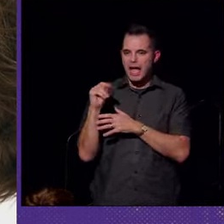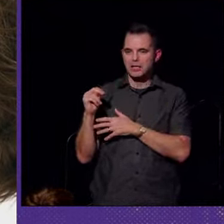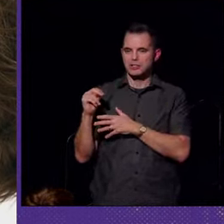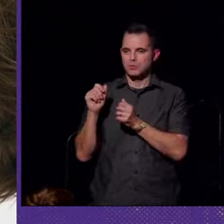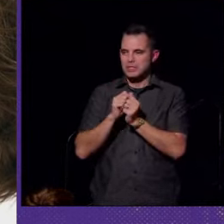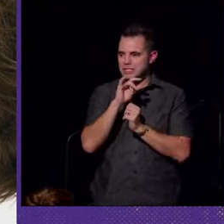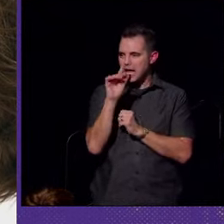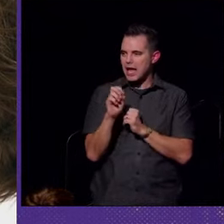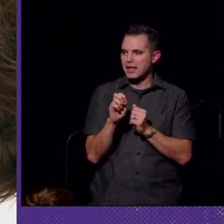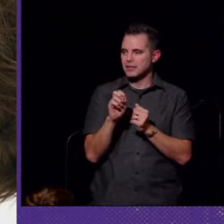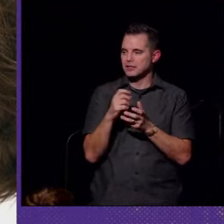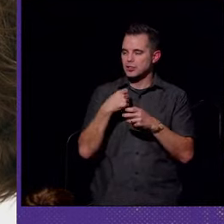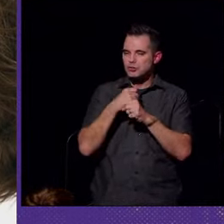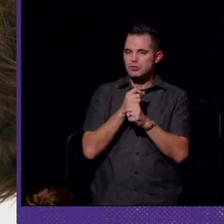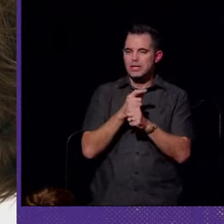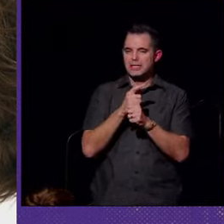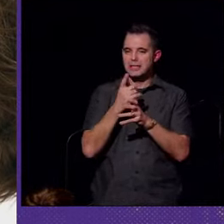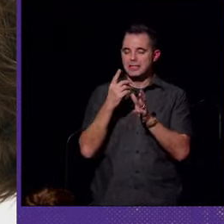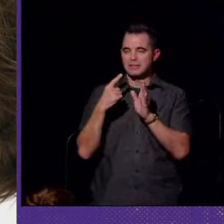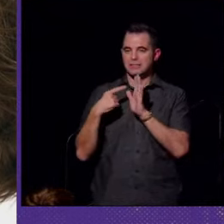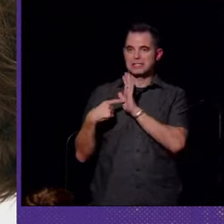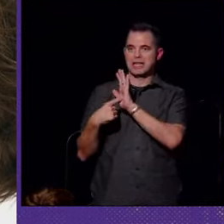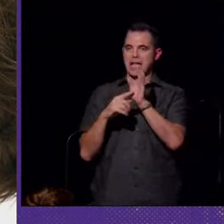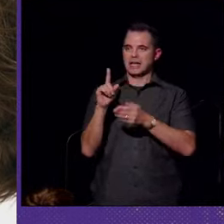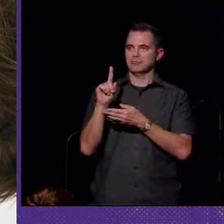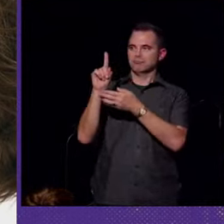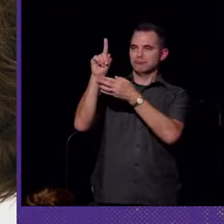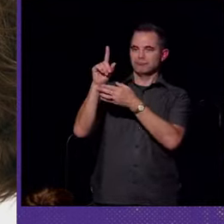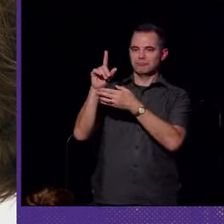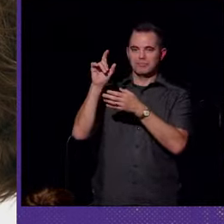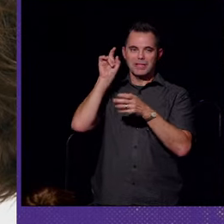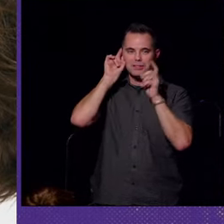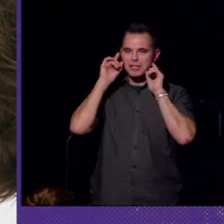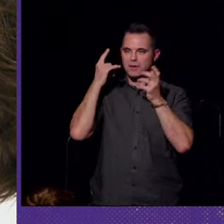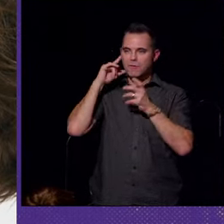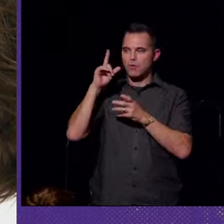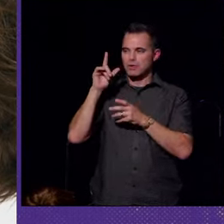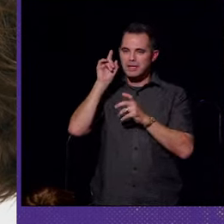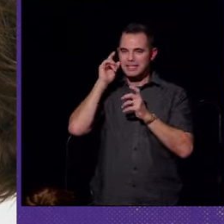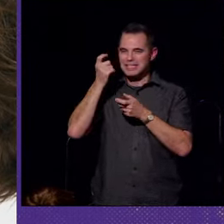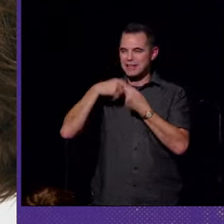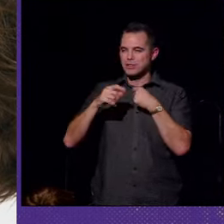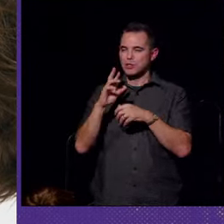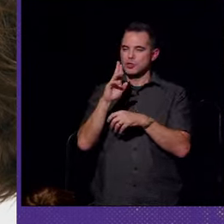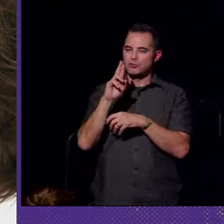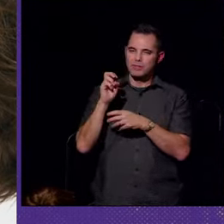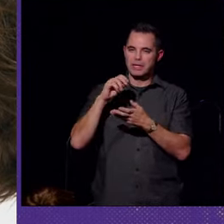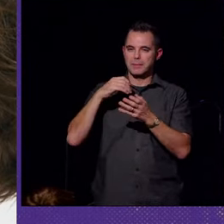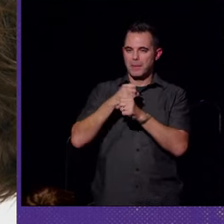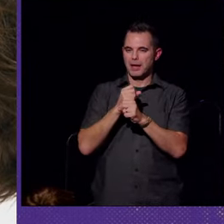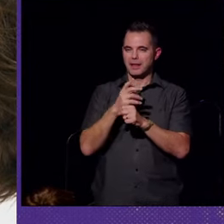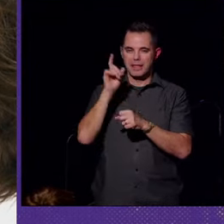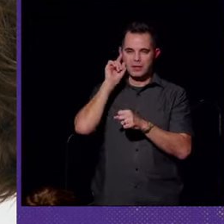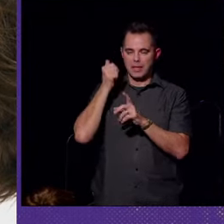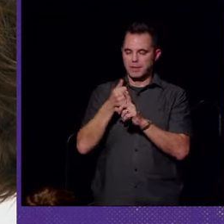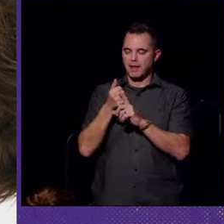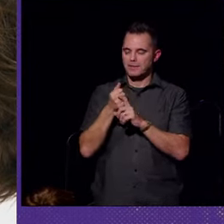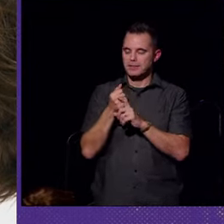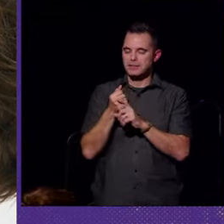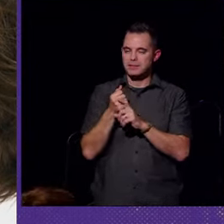style to create standout accessories for hearing aids, rather than remaking the hearing aids themselves.